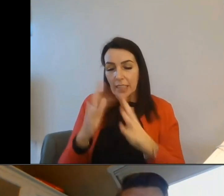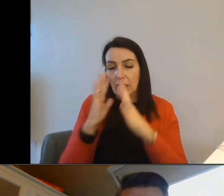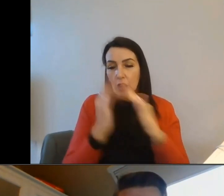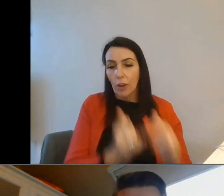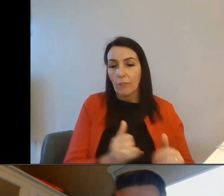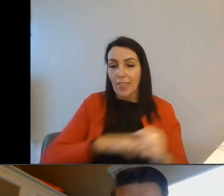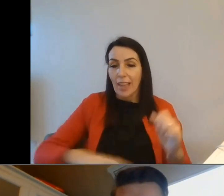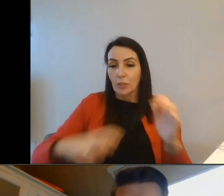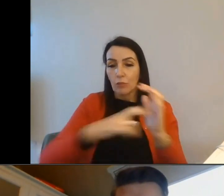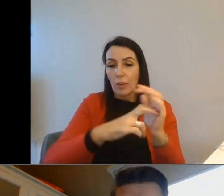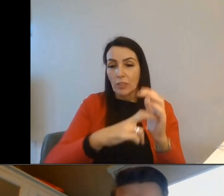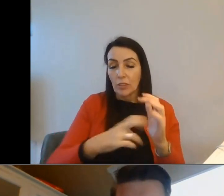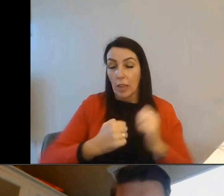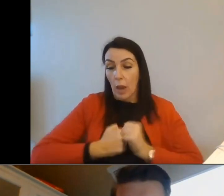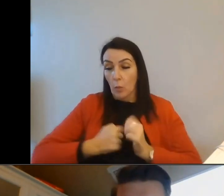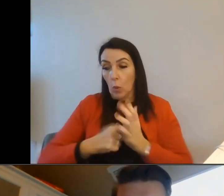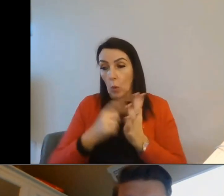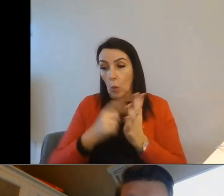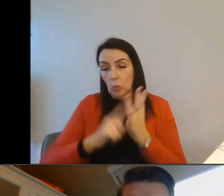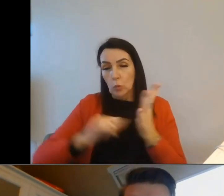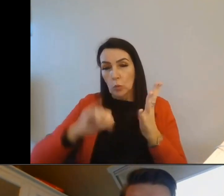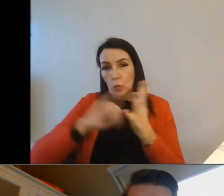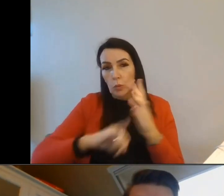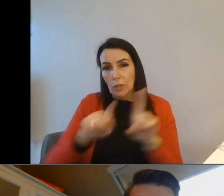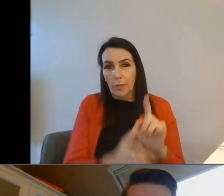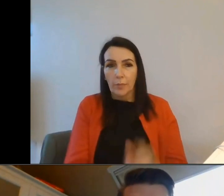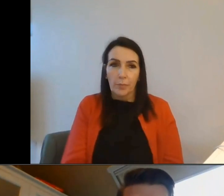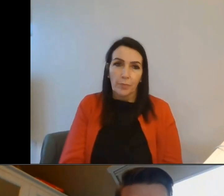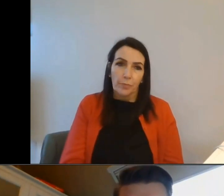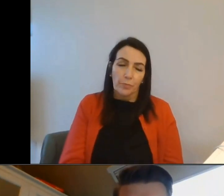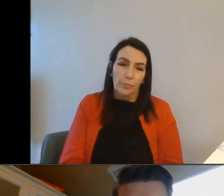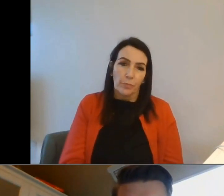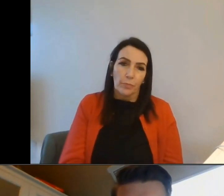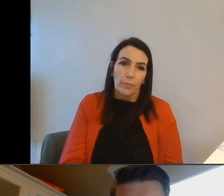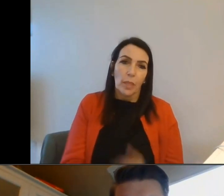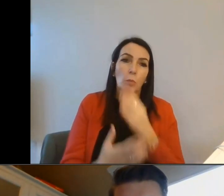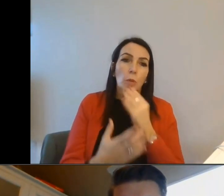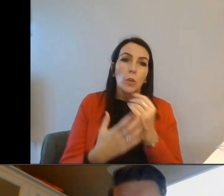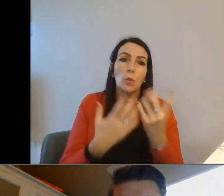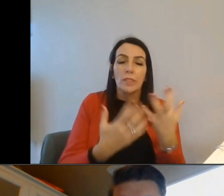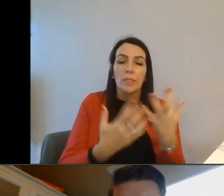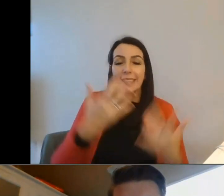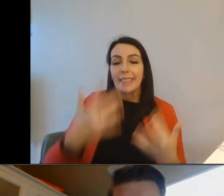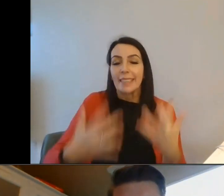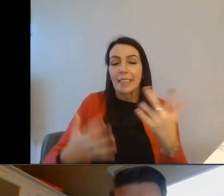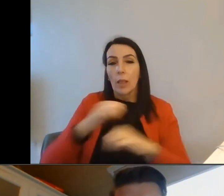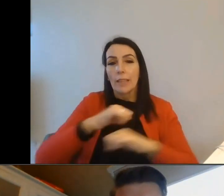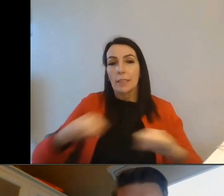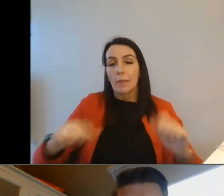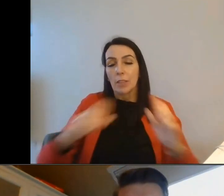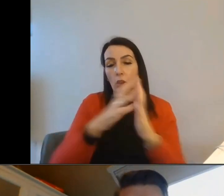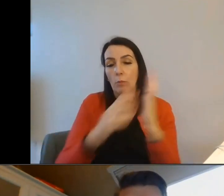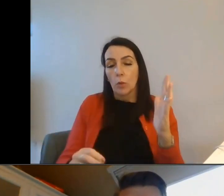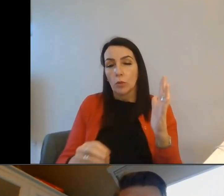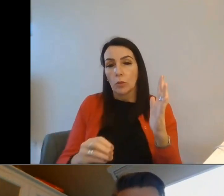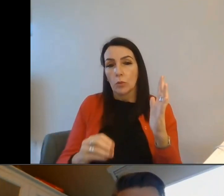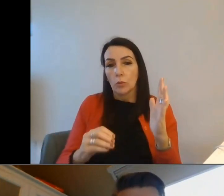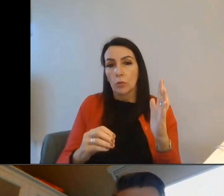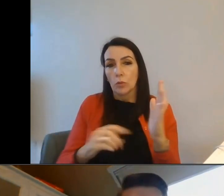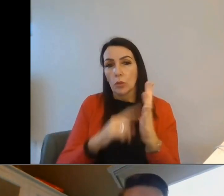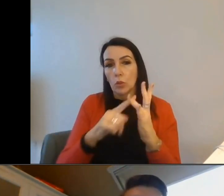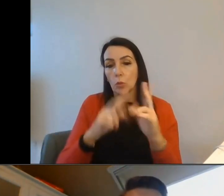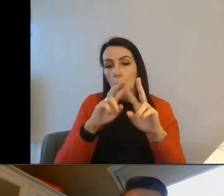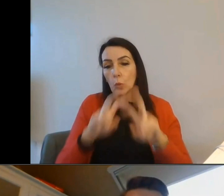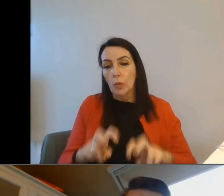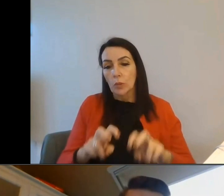of our own tools actually, are also data sources themselves. And so we use a number of statistical and spatial models to look at